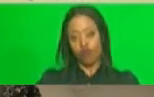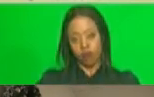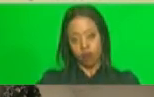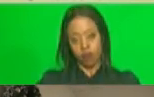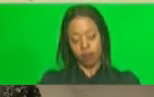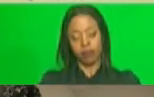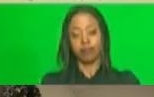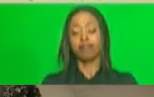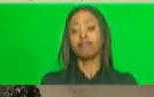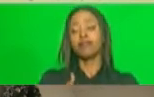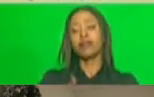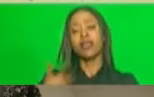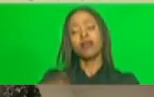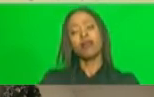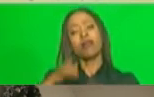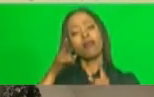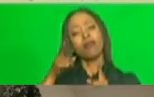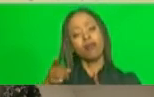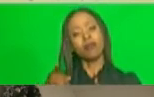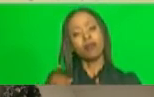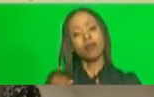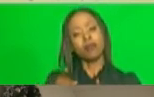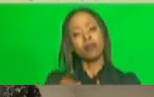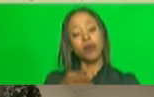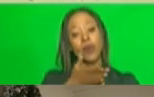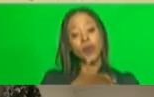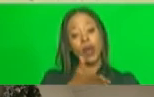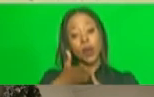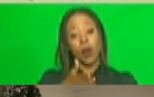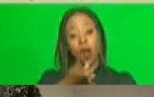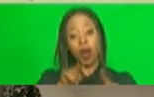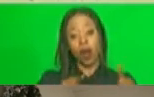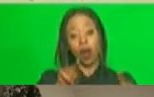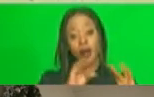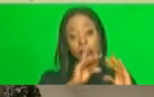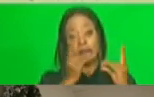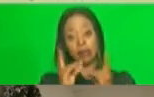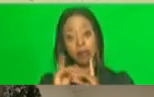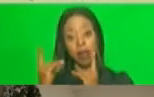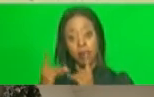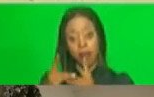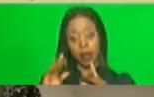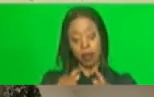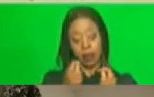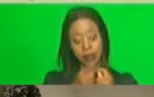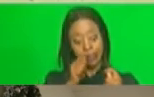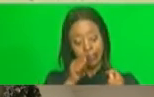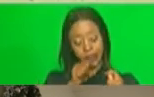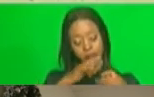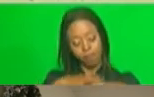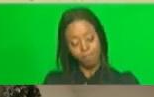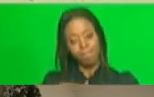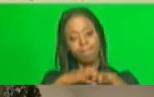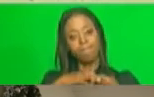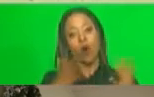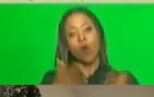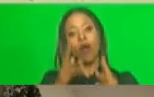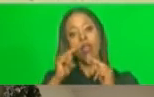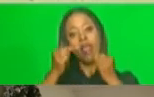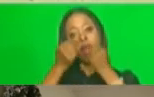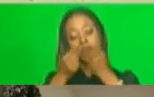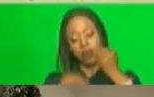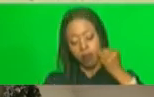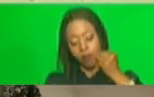I have directed that the joint operational and intelligence structures be established at national and